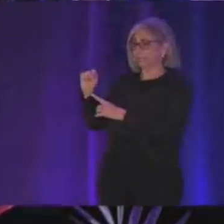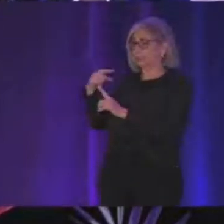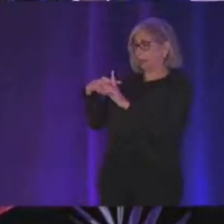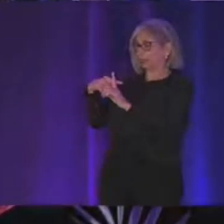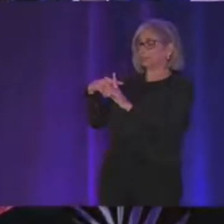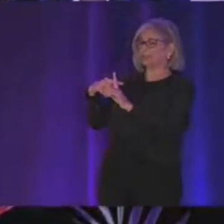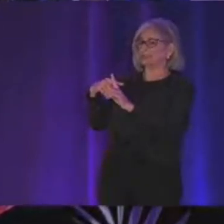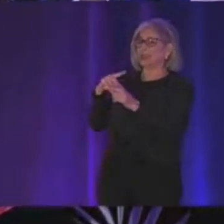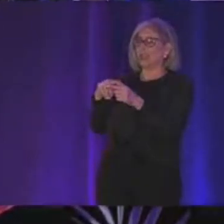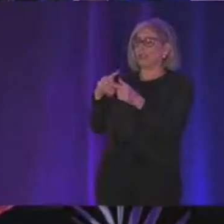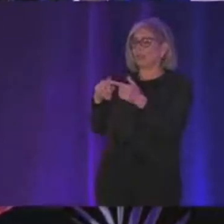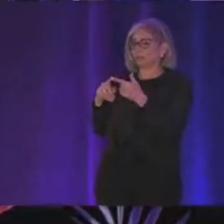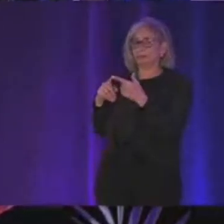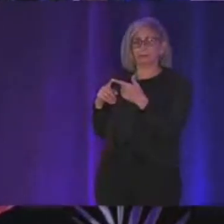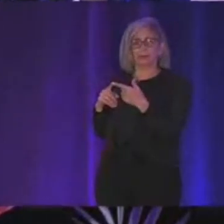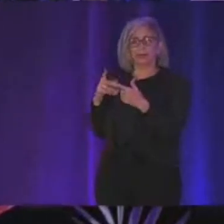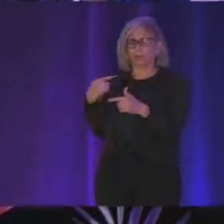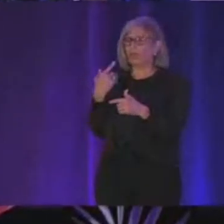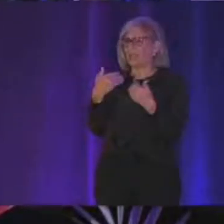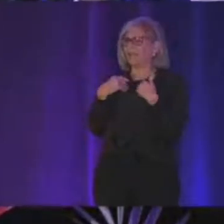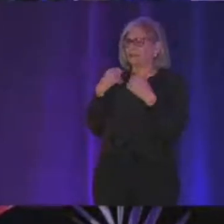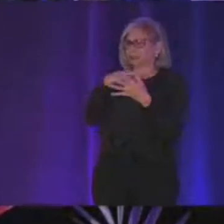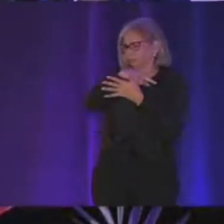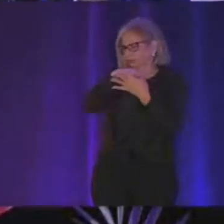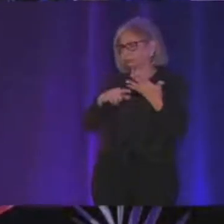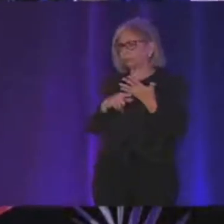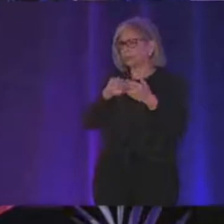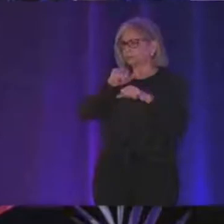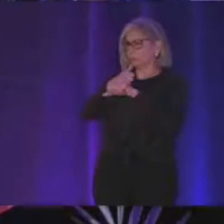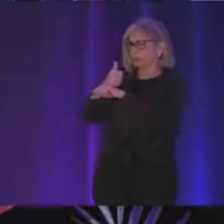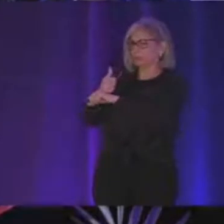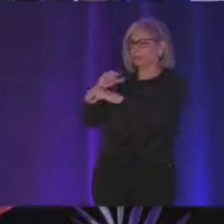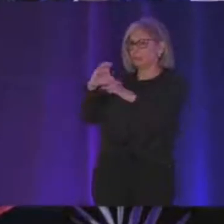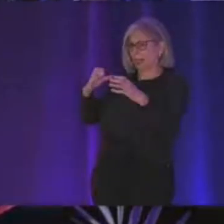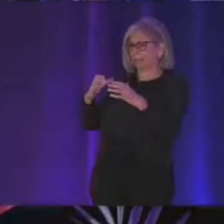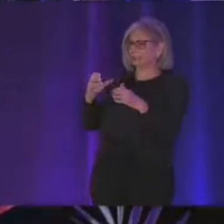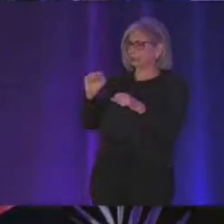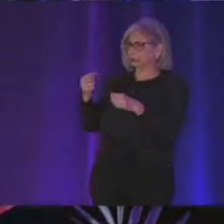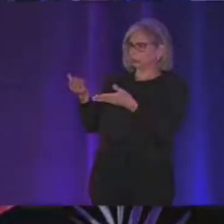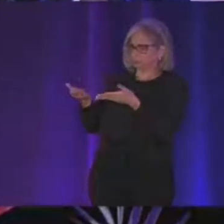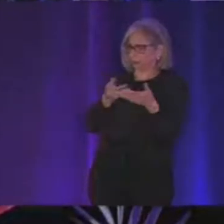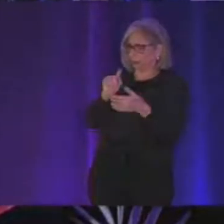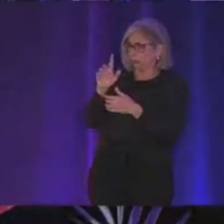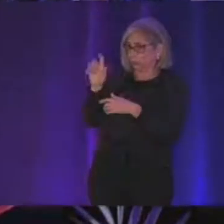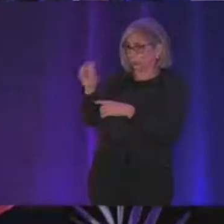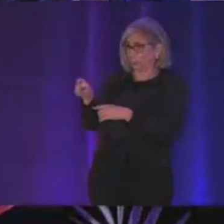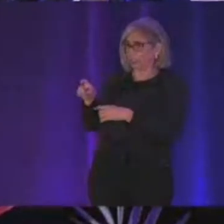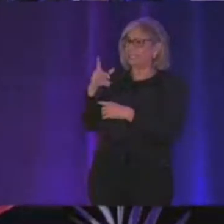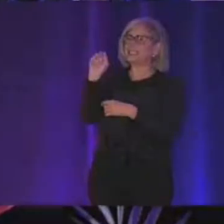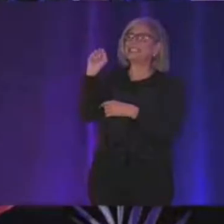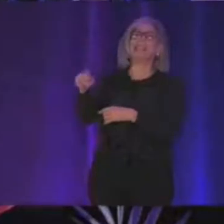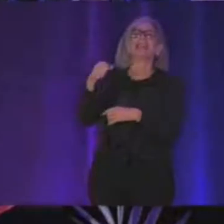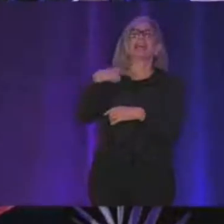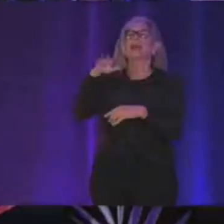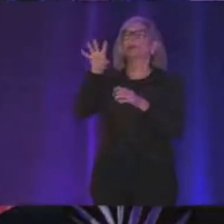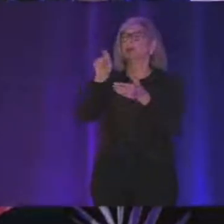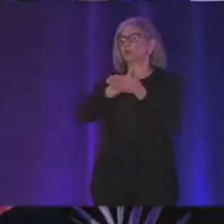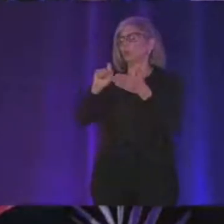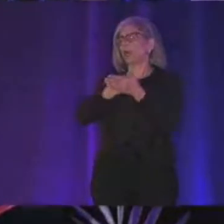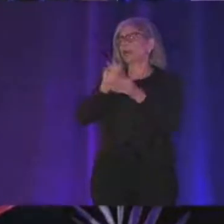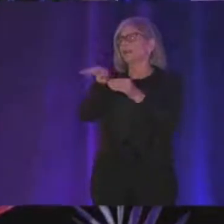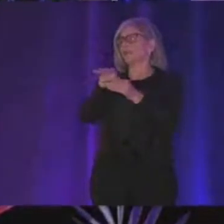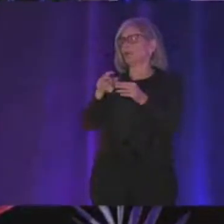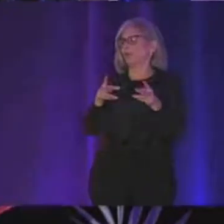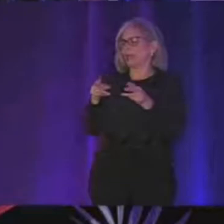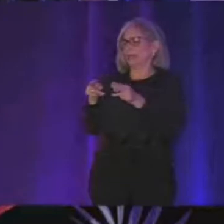probably to Wasm so like we have all of the building blocks and so I was like yep I'm going to do it I'm going to like write a video editor in the web